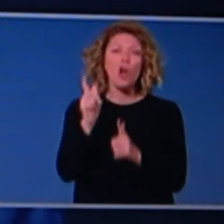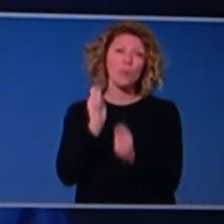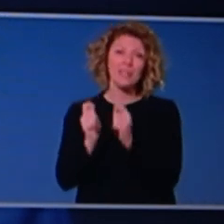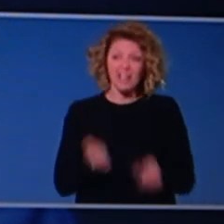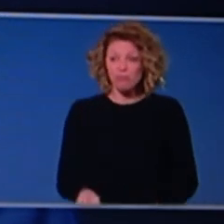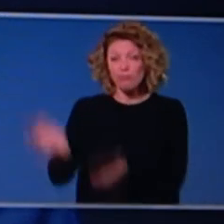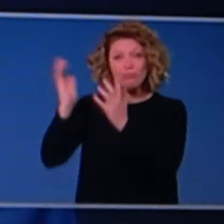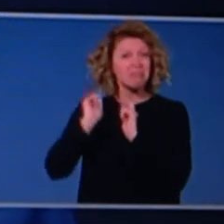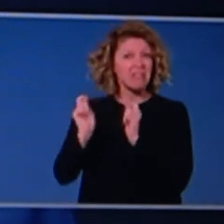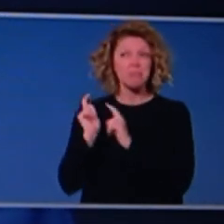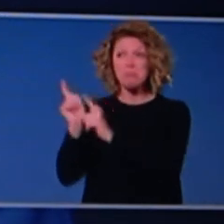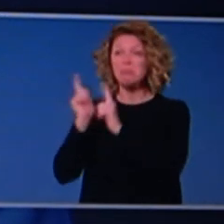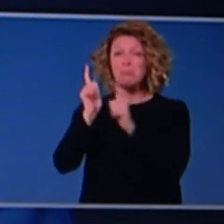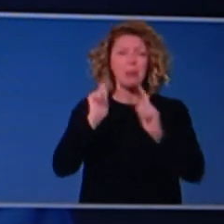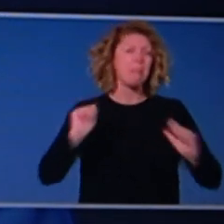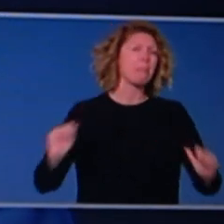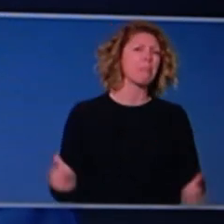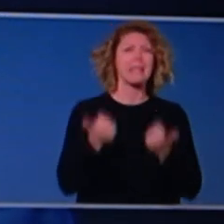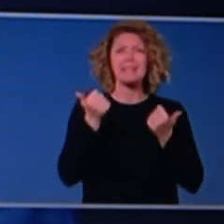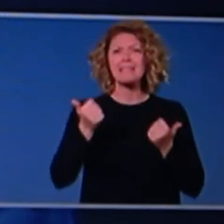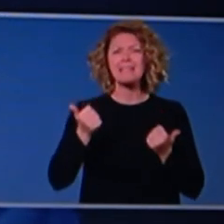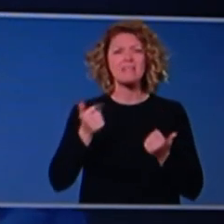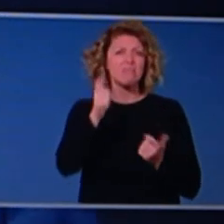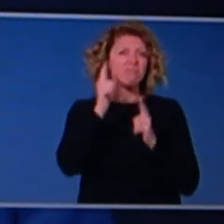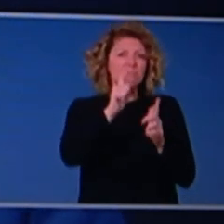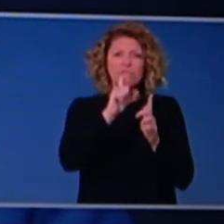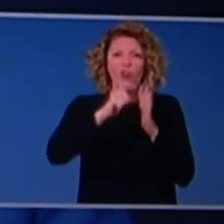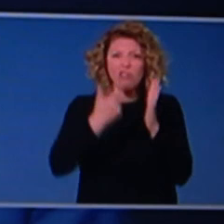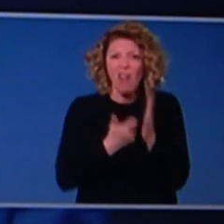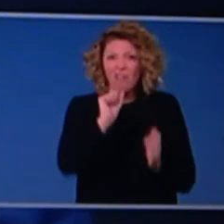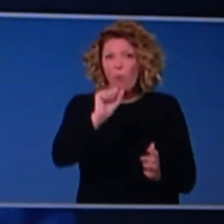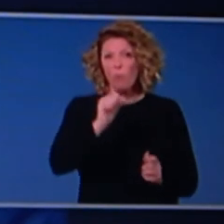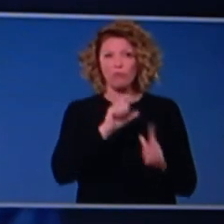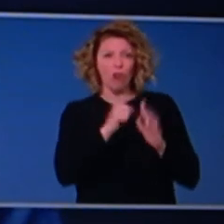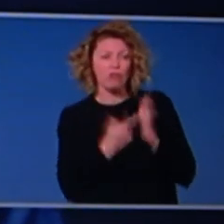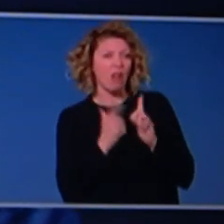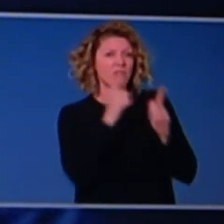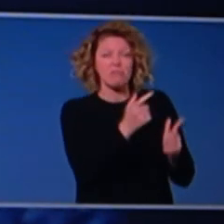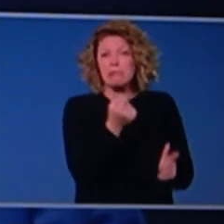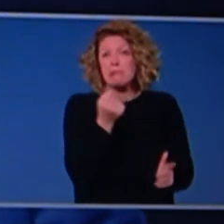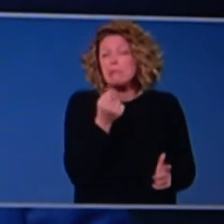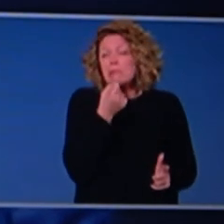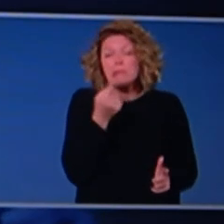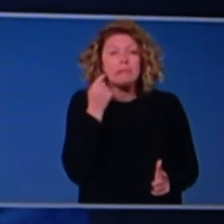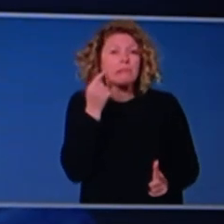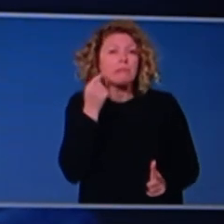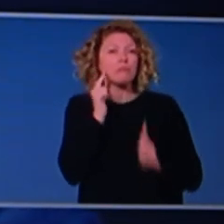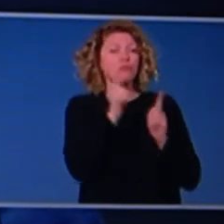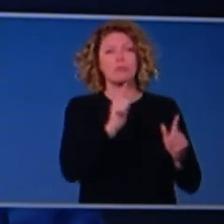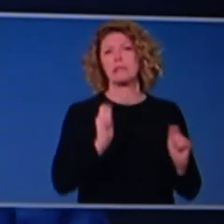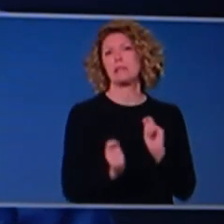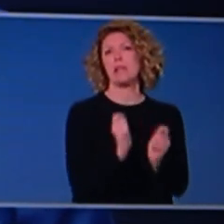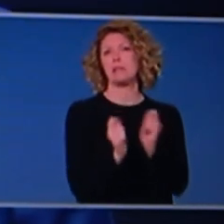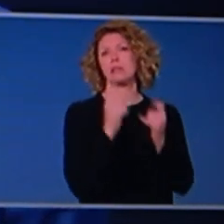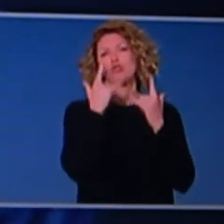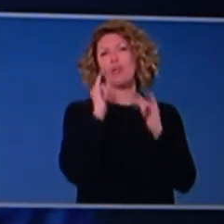tested. There are testing centres. GPs can do testing. They can send you to pathology labs. It's very simple and straightforward. We want everybody